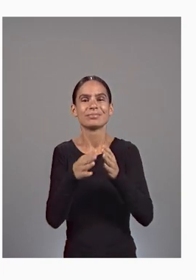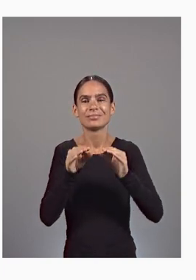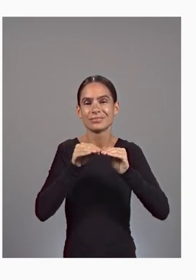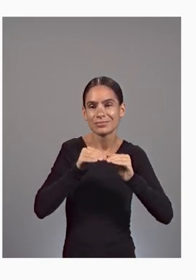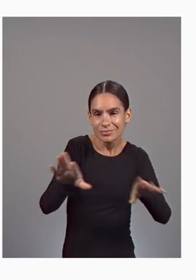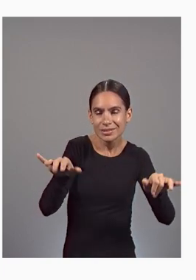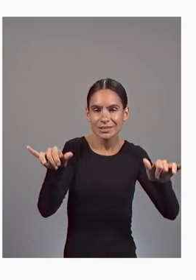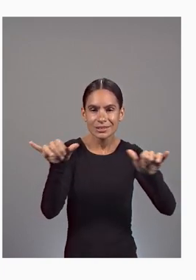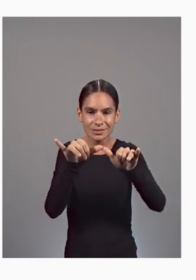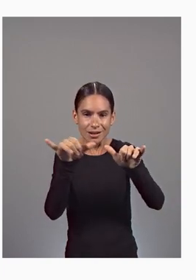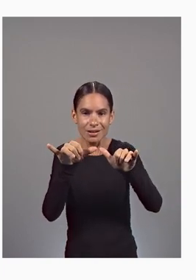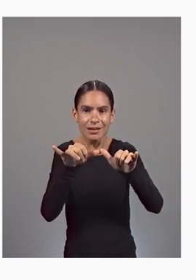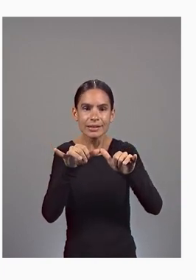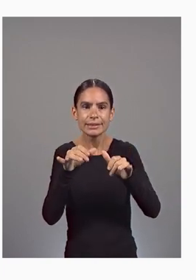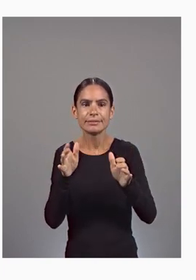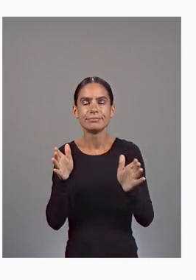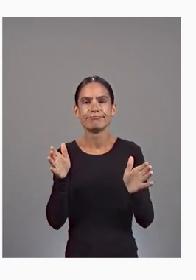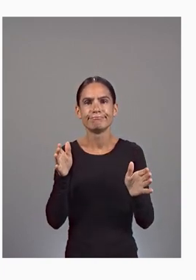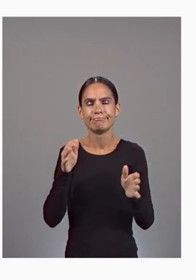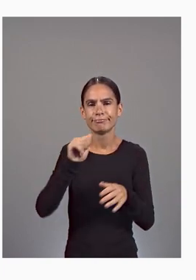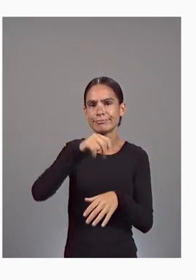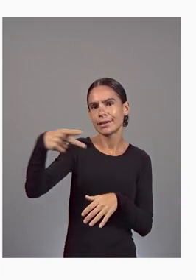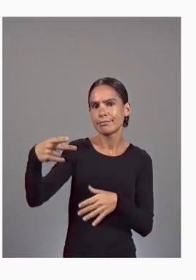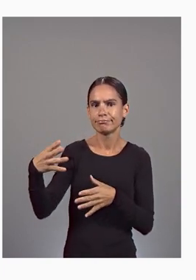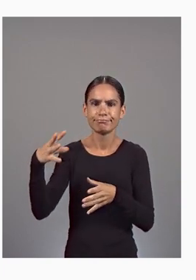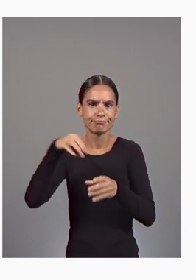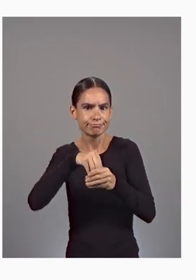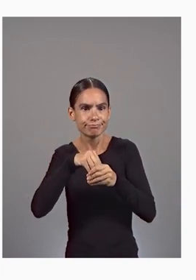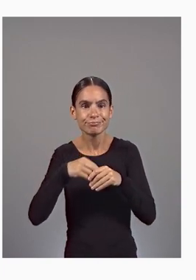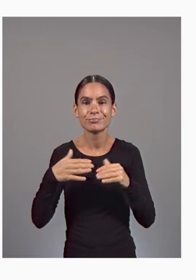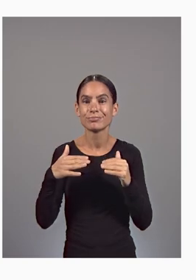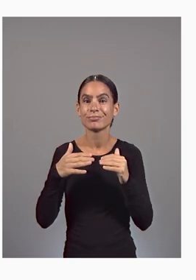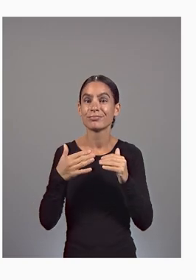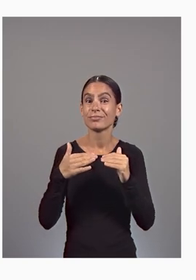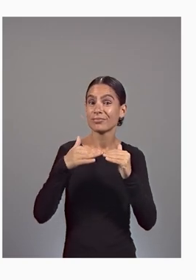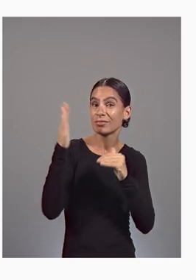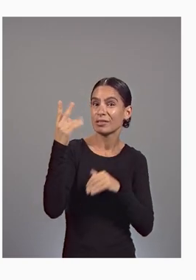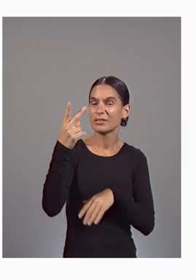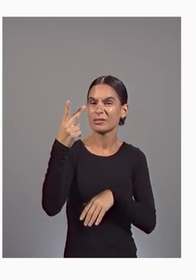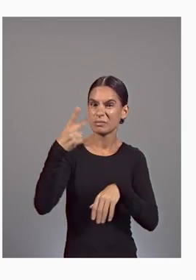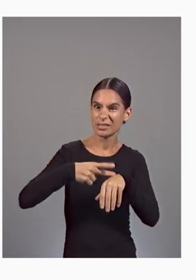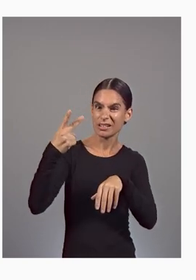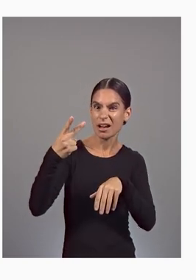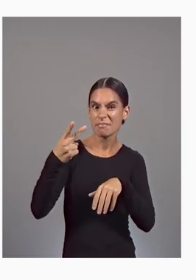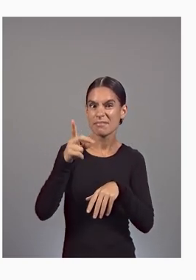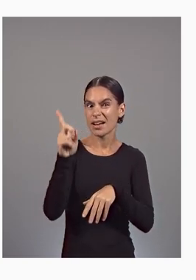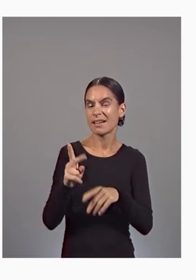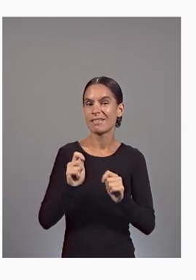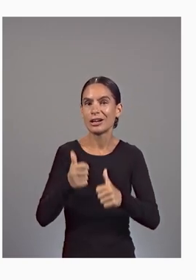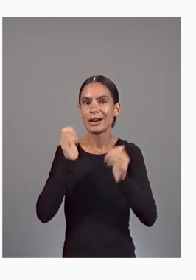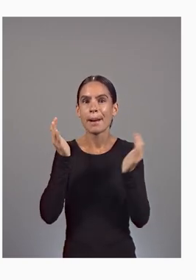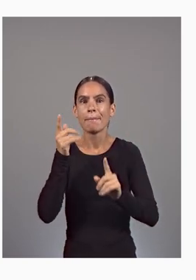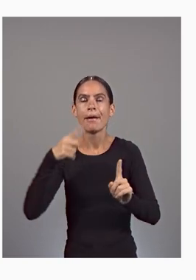scale containerized applications over two and a half times faster than the competition.